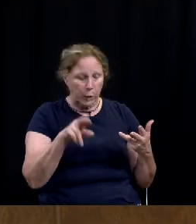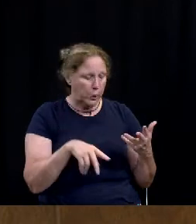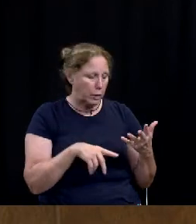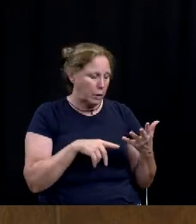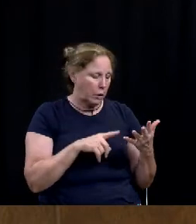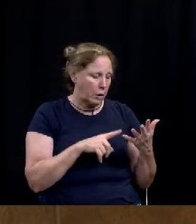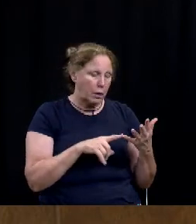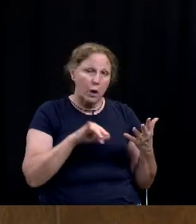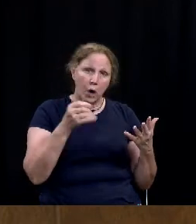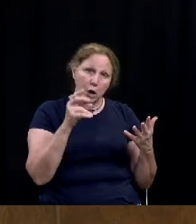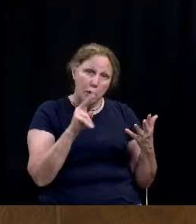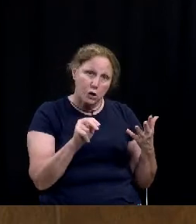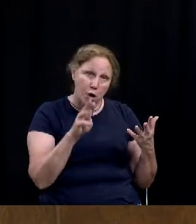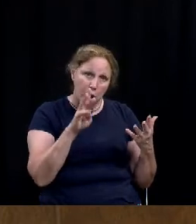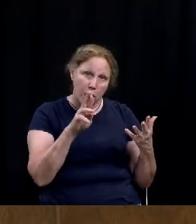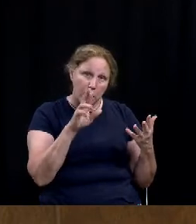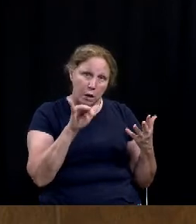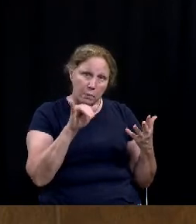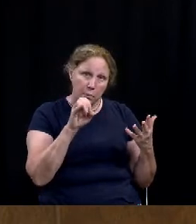john breeding